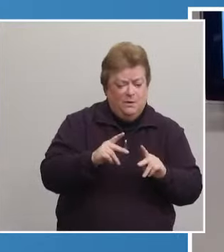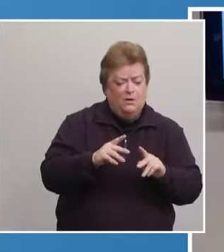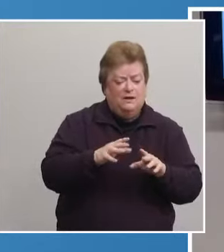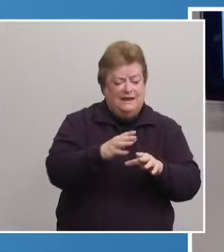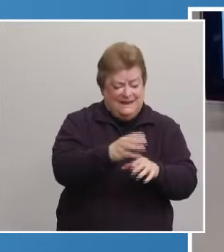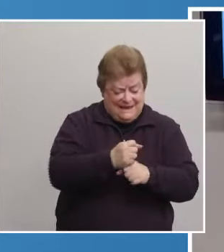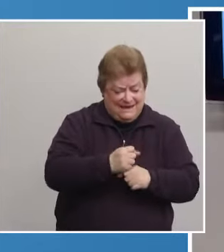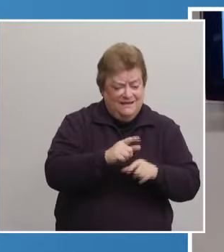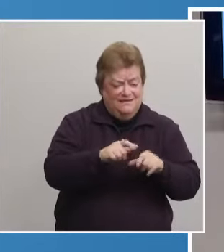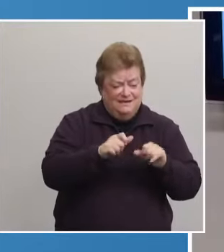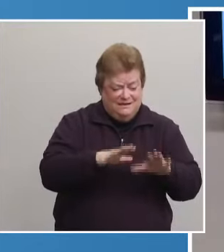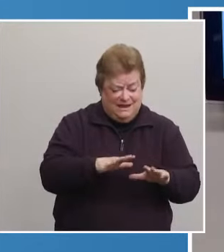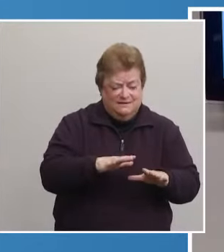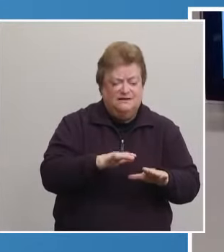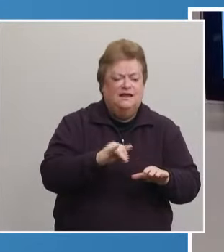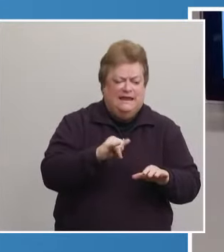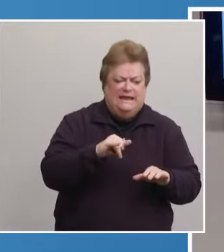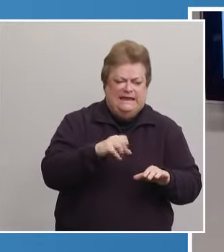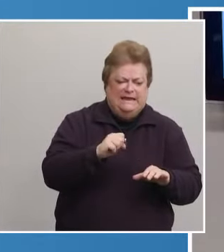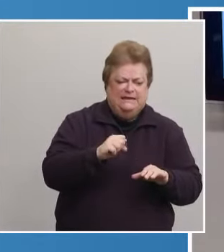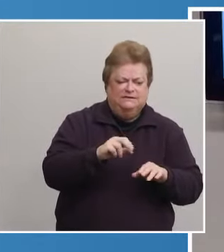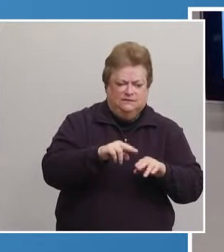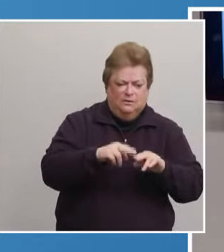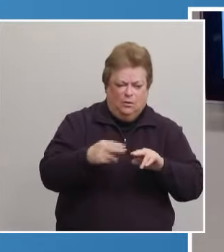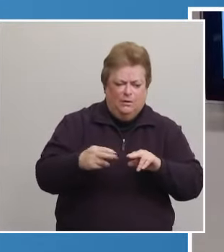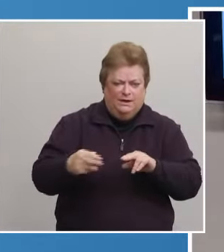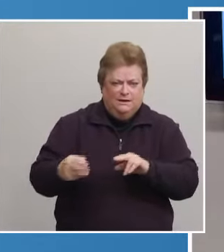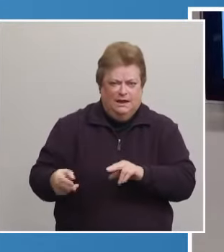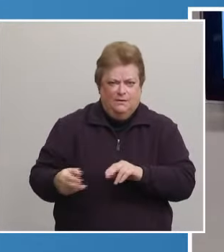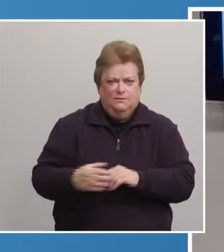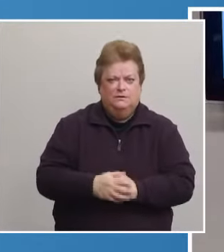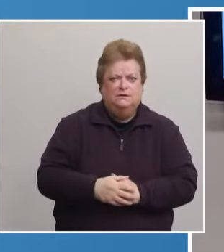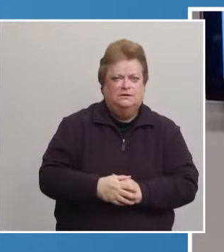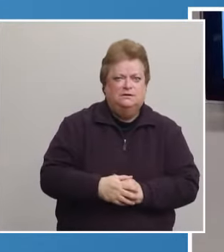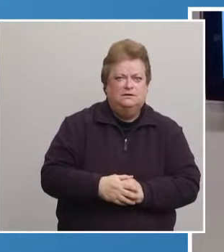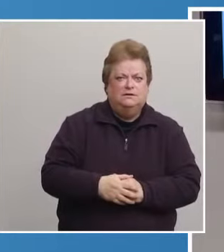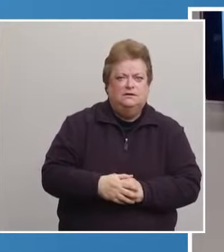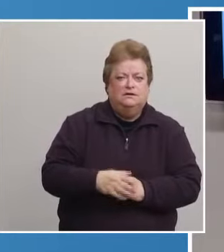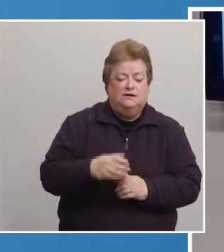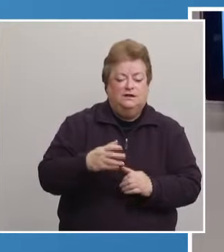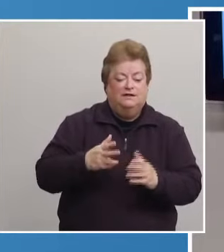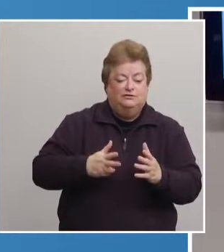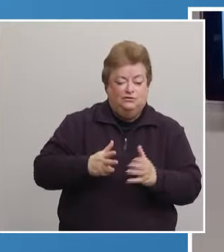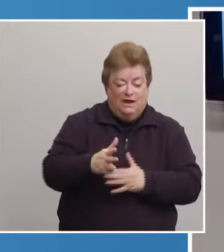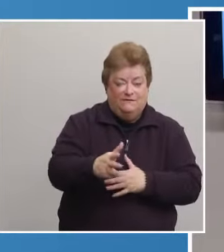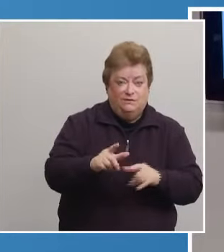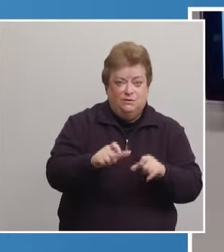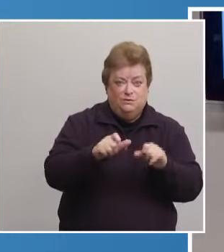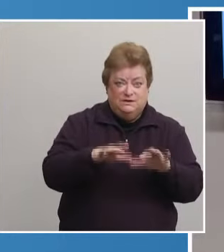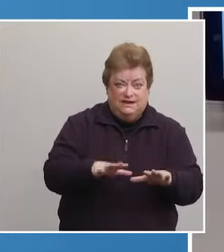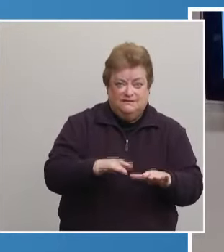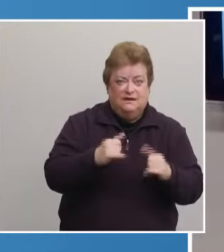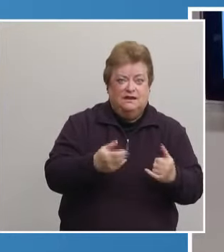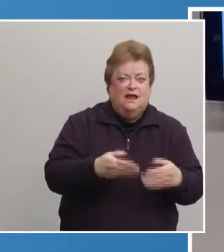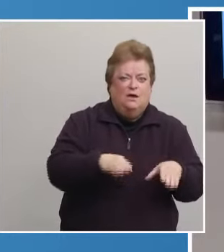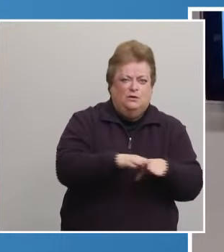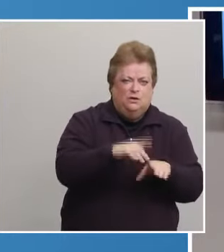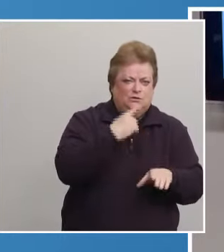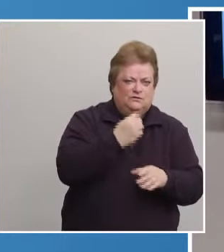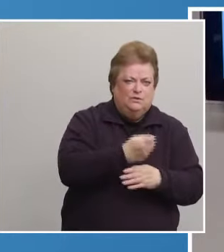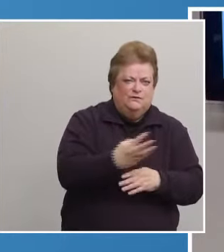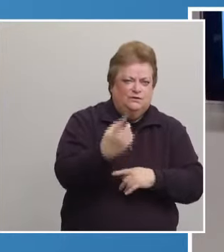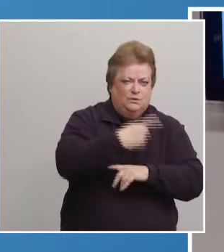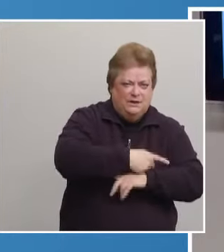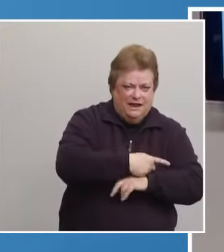to be down and last week's numbers were impacted by the snowstorm. The drive-through testing sites were closed for a few days